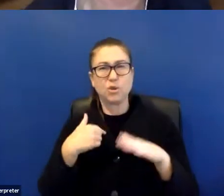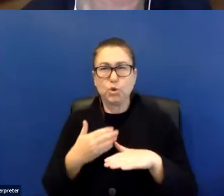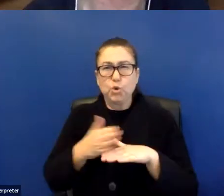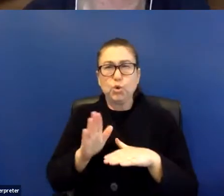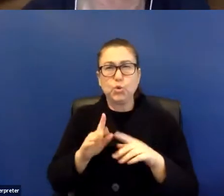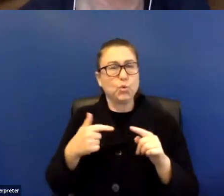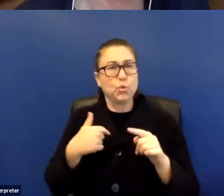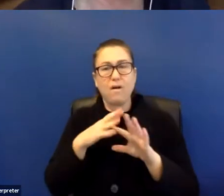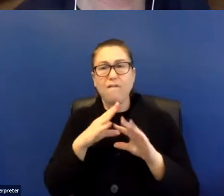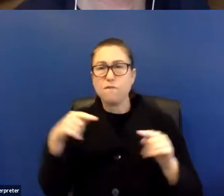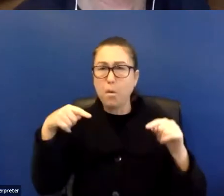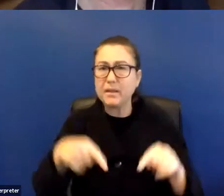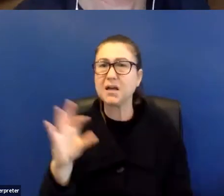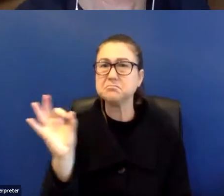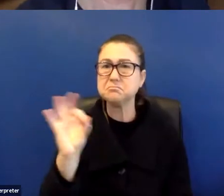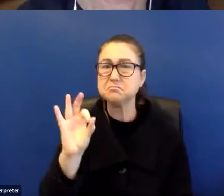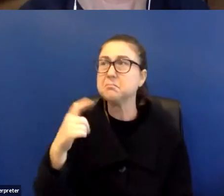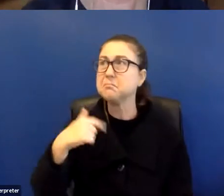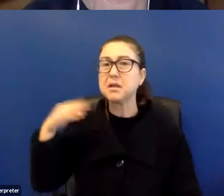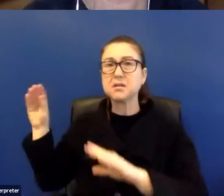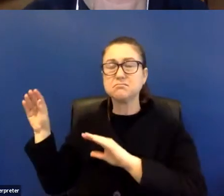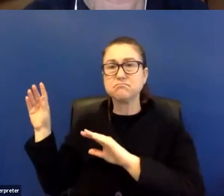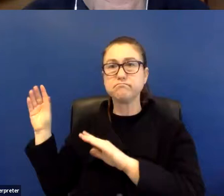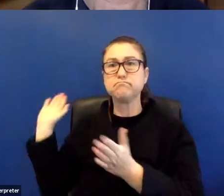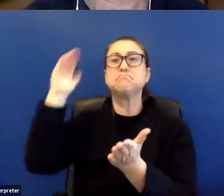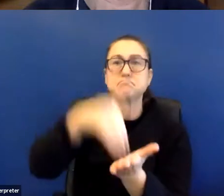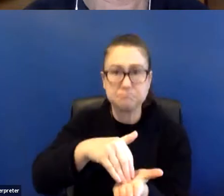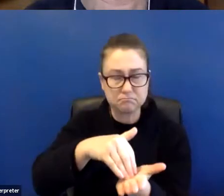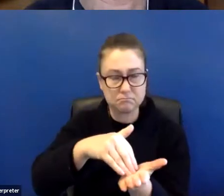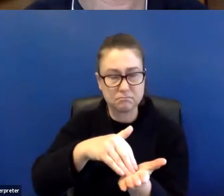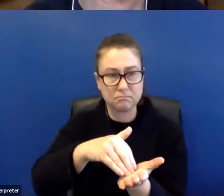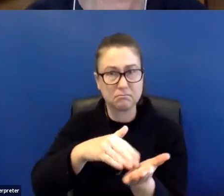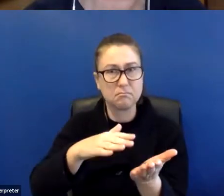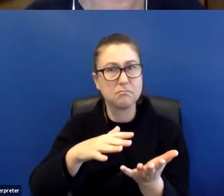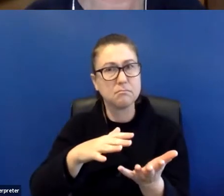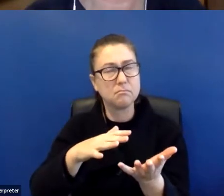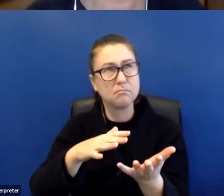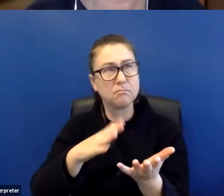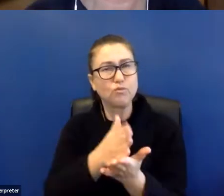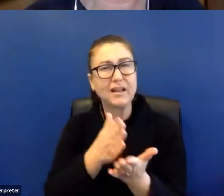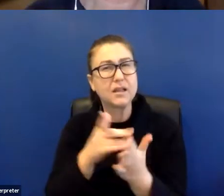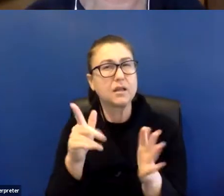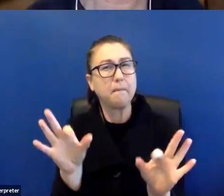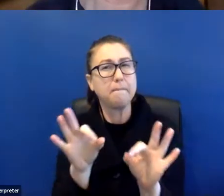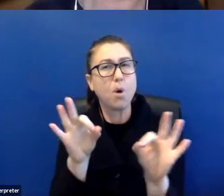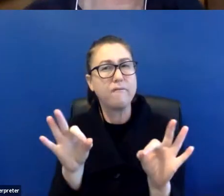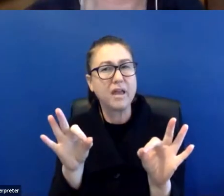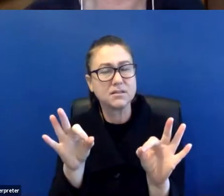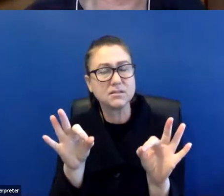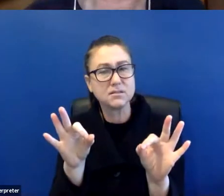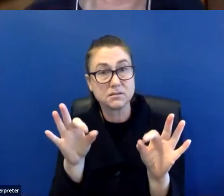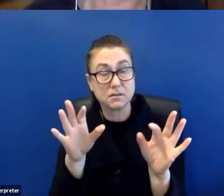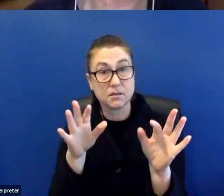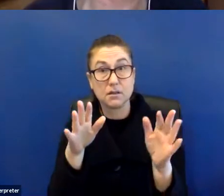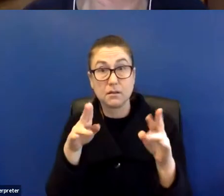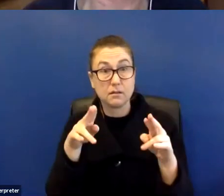and being observers, really, I think, seem to capture when we're in these field